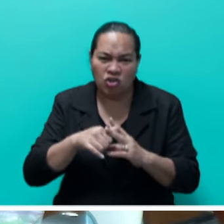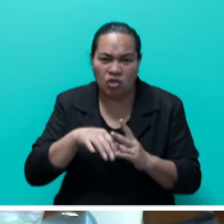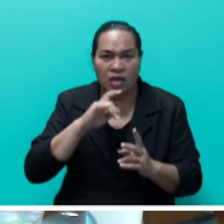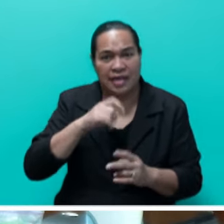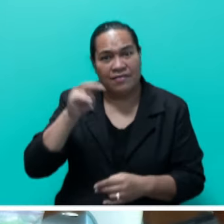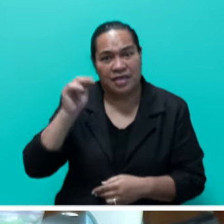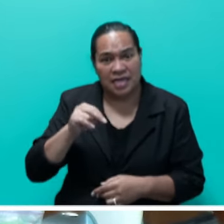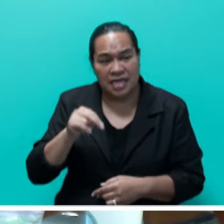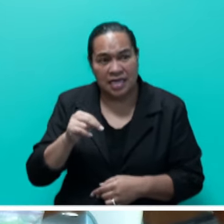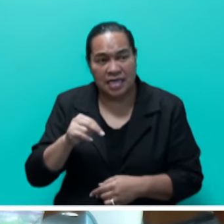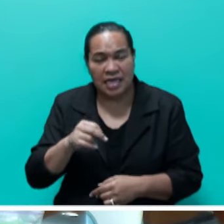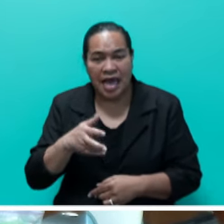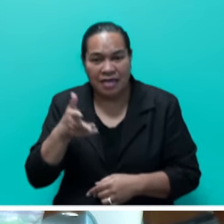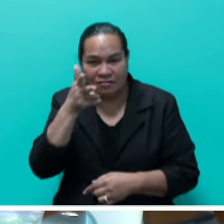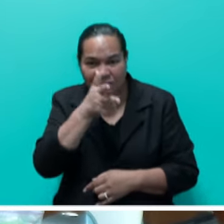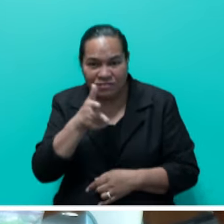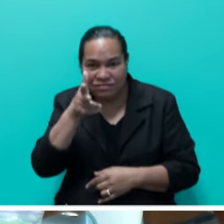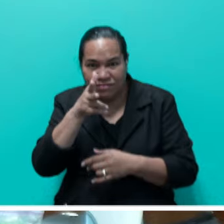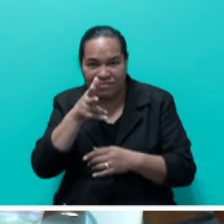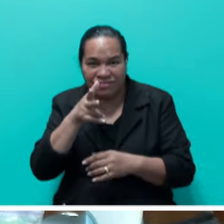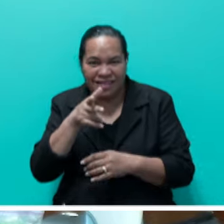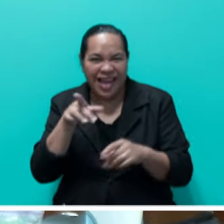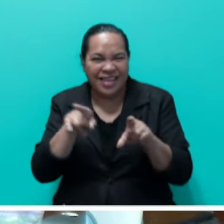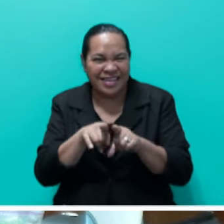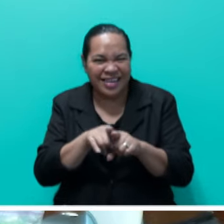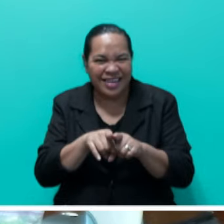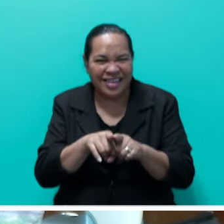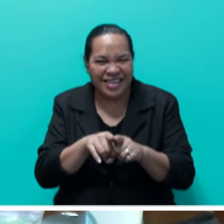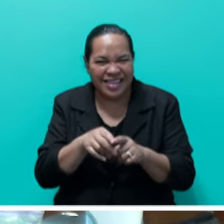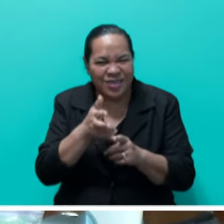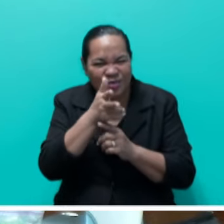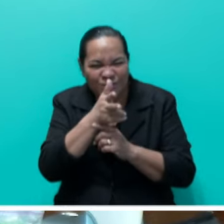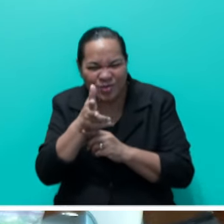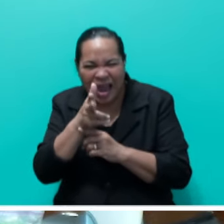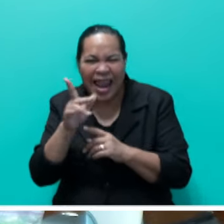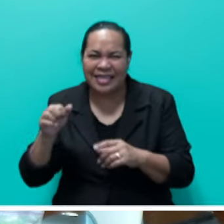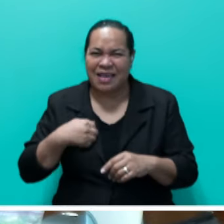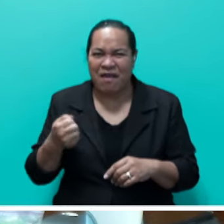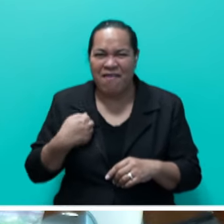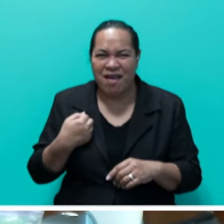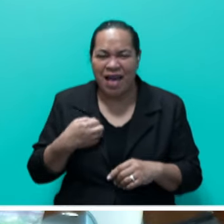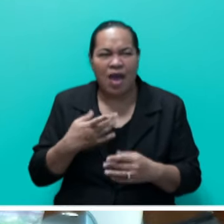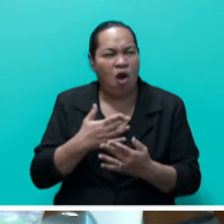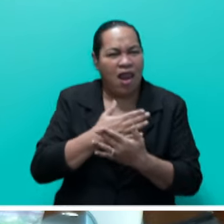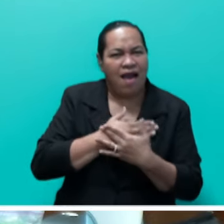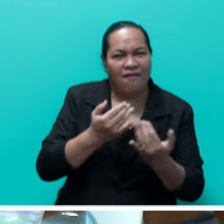have filming consent, such as the shooting of the Survivor Series and Love Island.